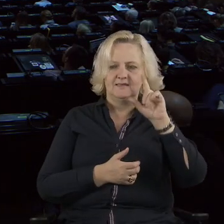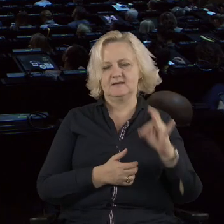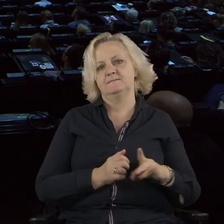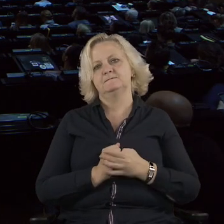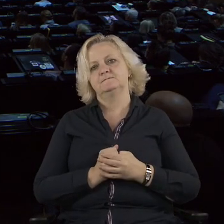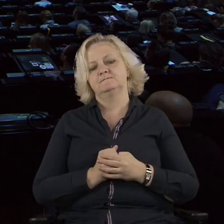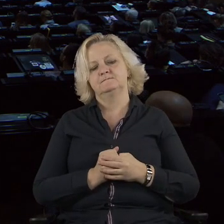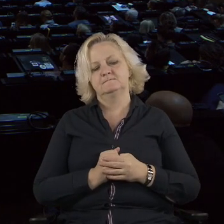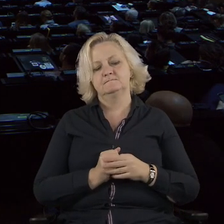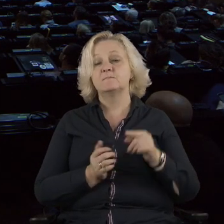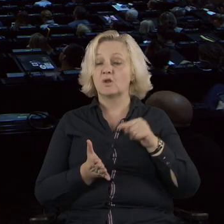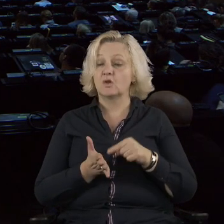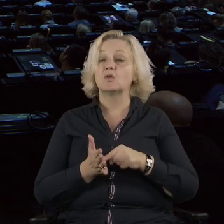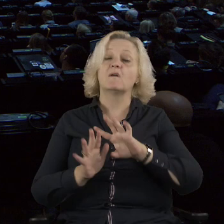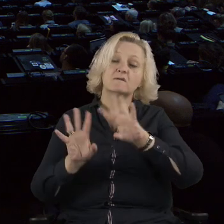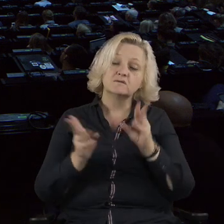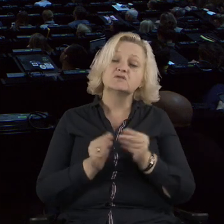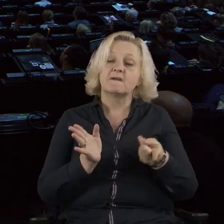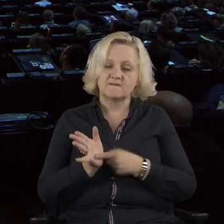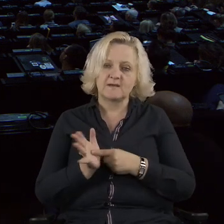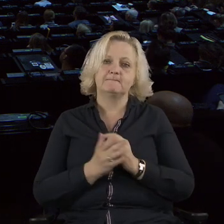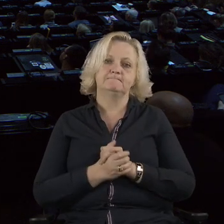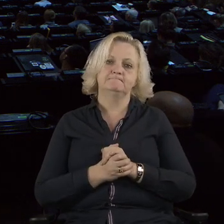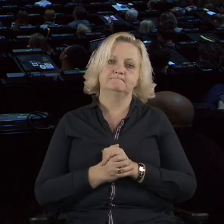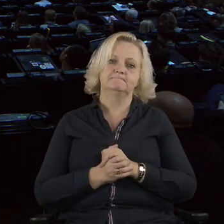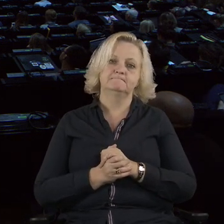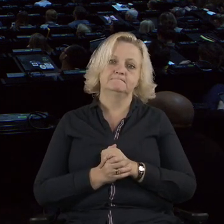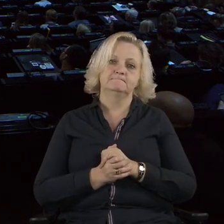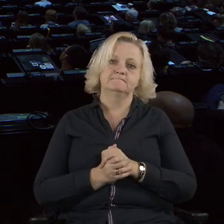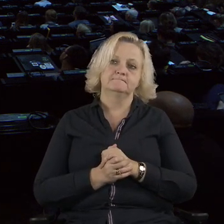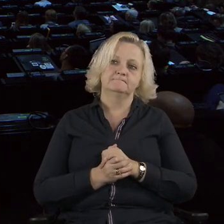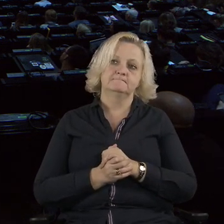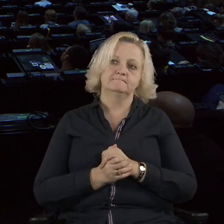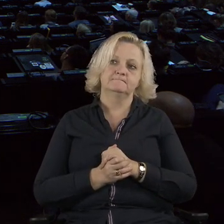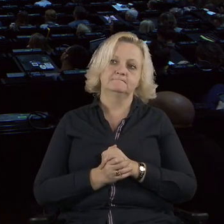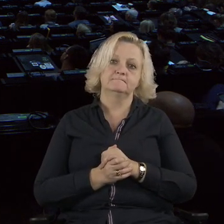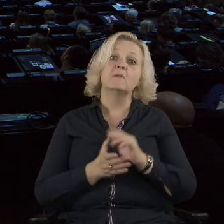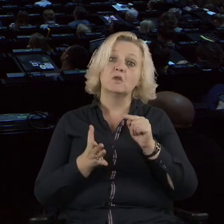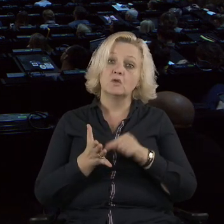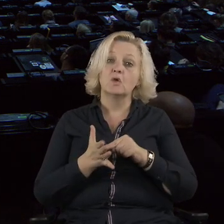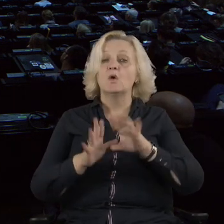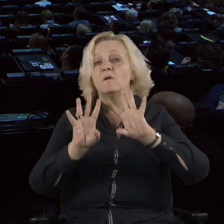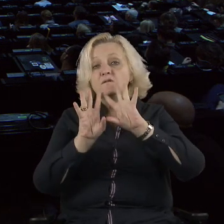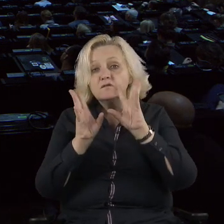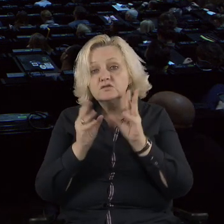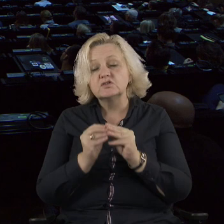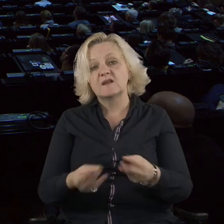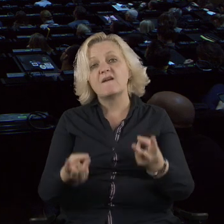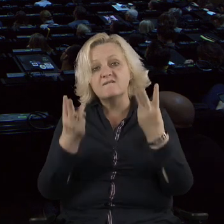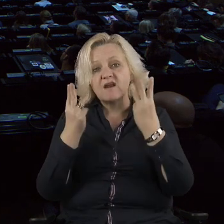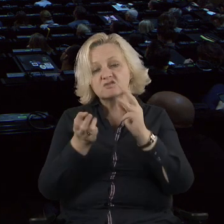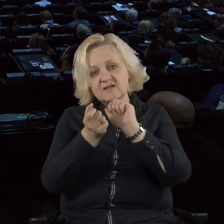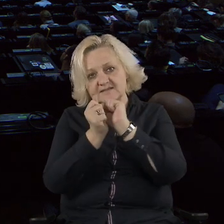all want, don't we? Because any meaningful change happens,